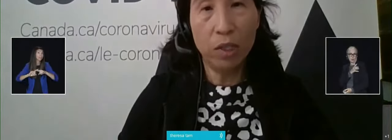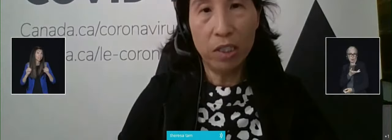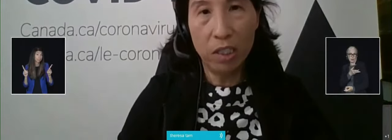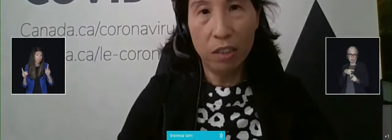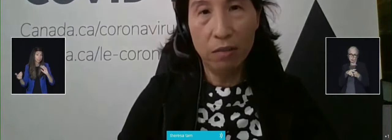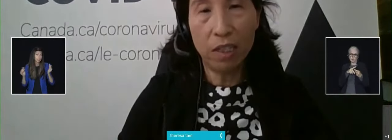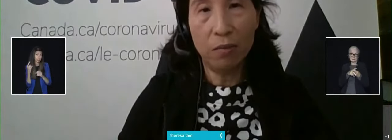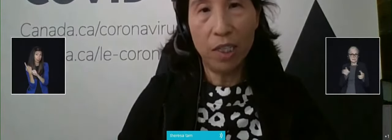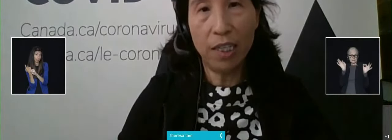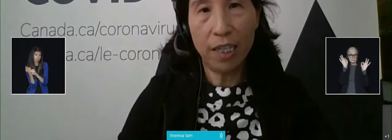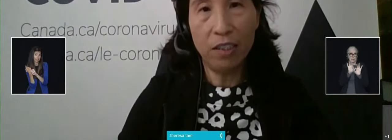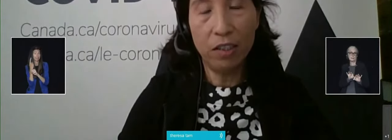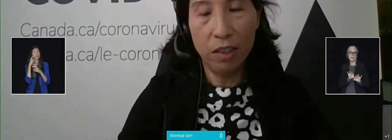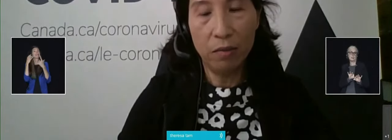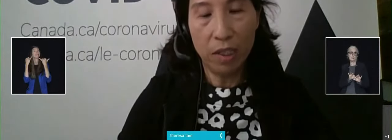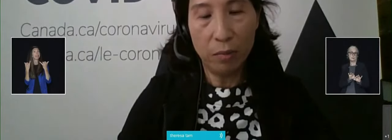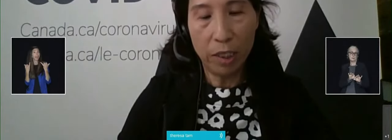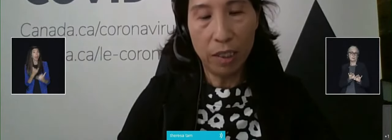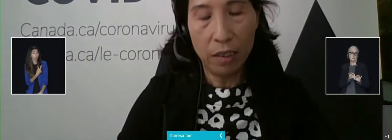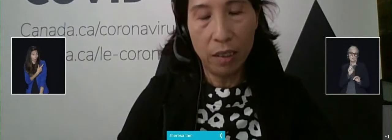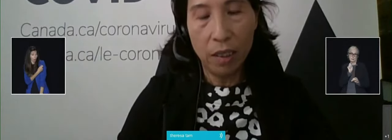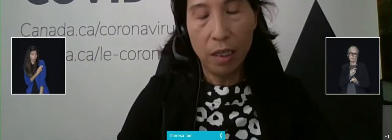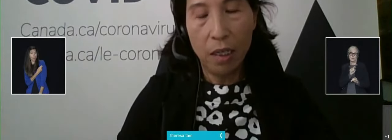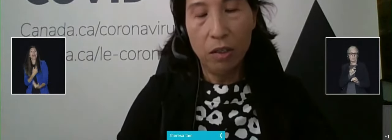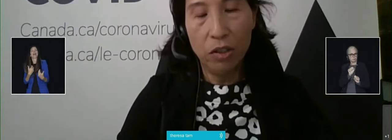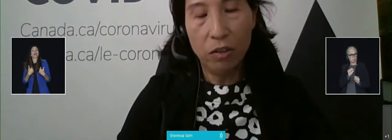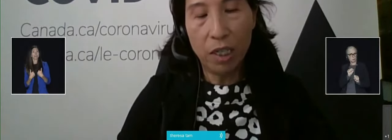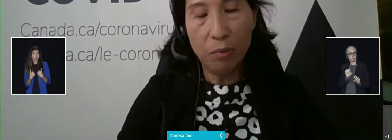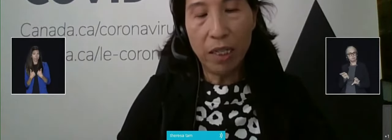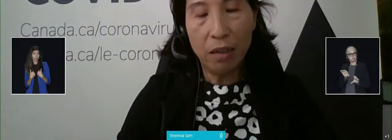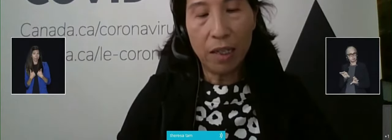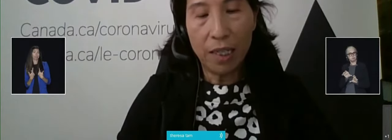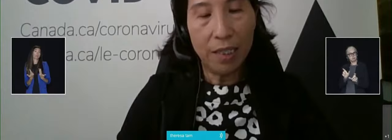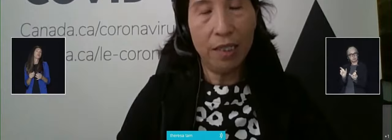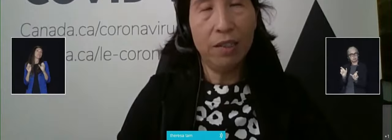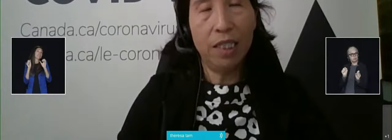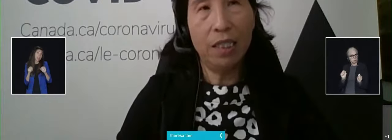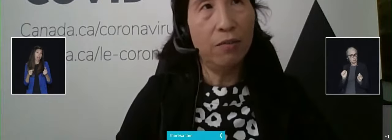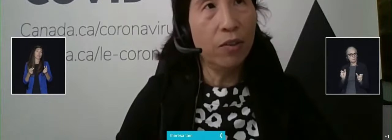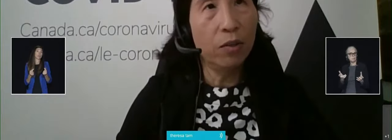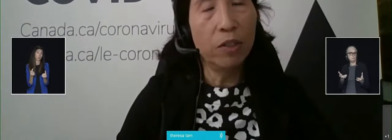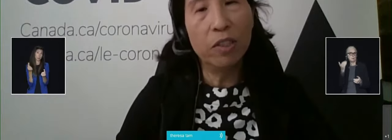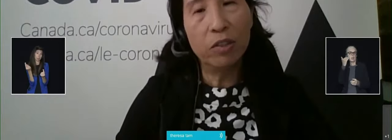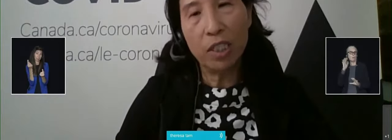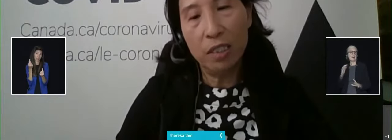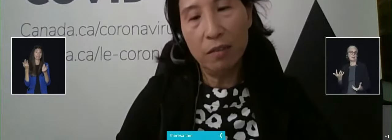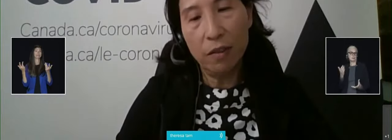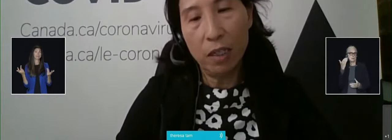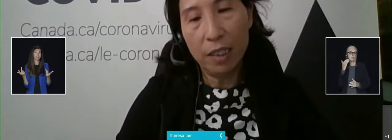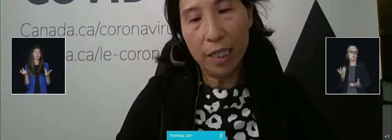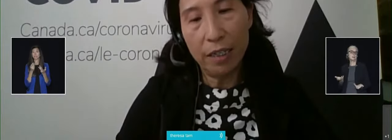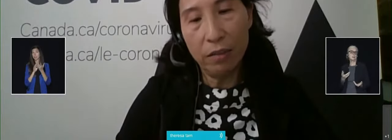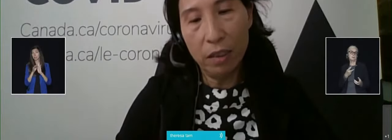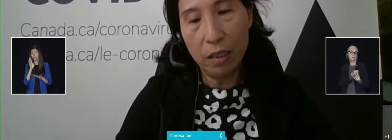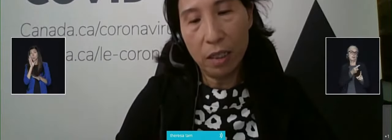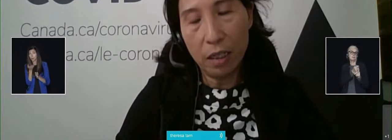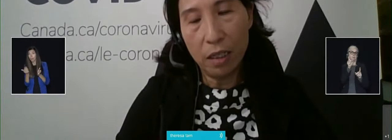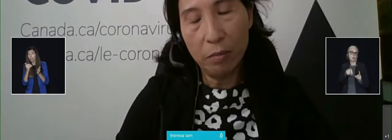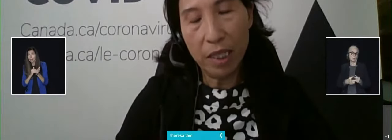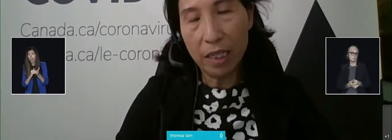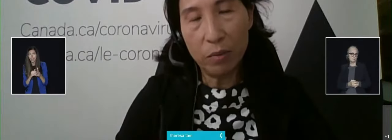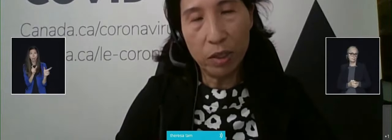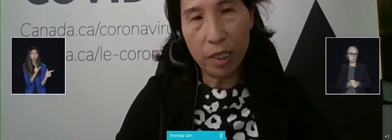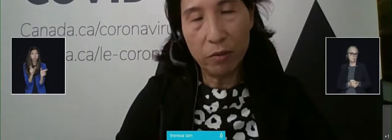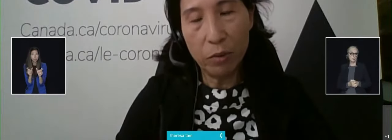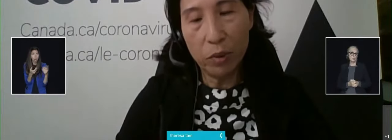and we know what to do, and we can do something about it. So it may not necessarily take the form of restrictive lockdowns.